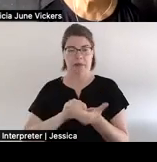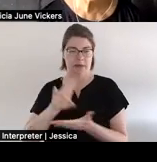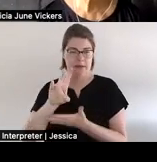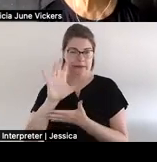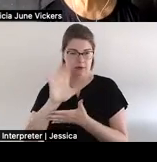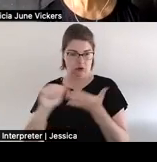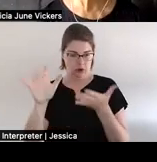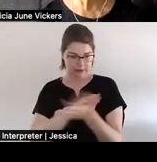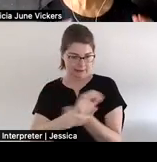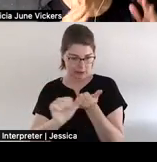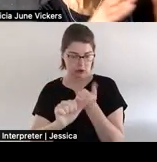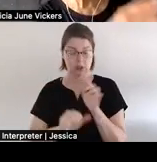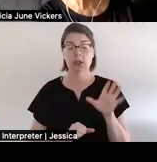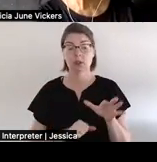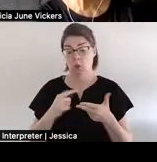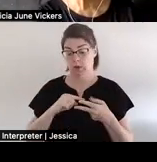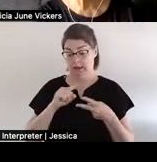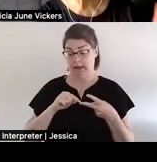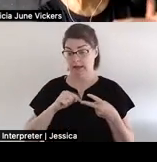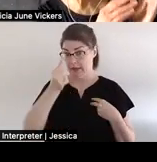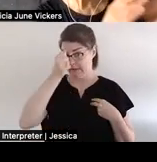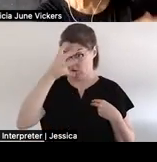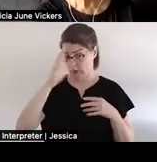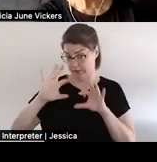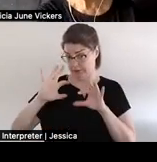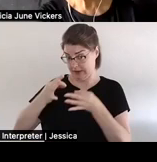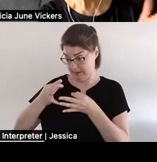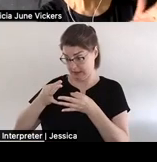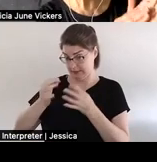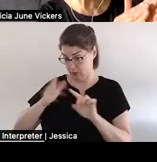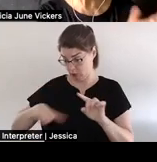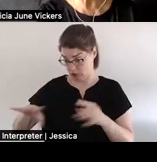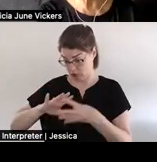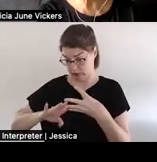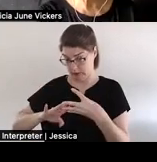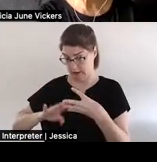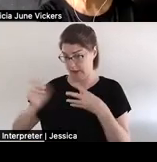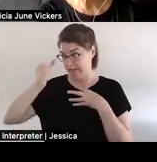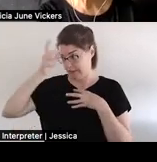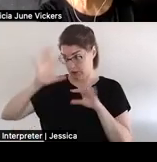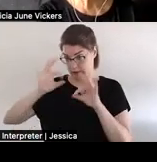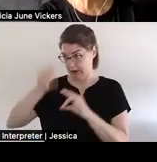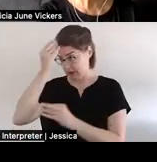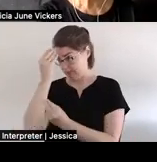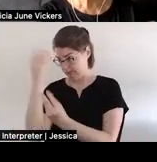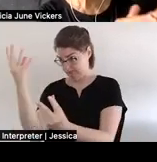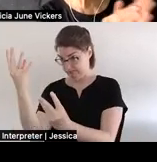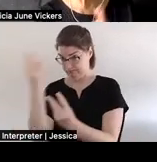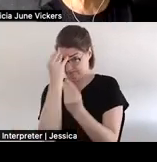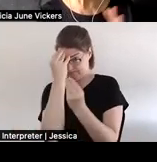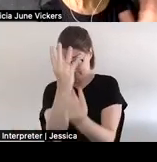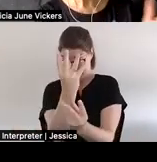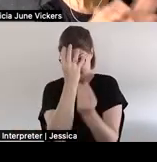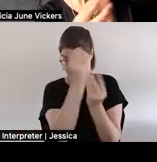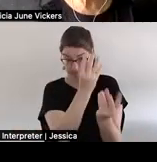said the next step is for the father's side of the father's to be informed and the father's side